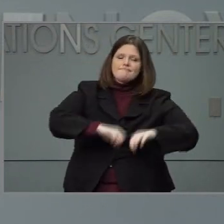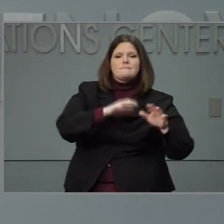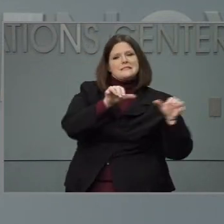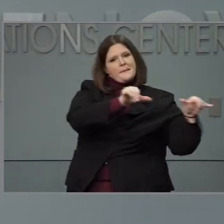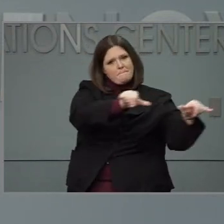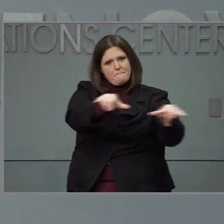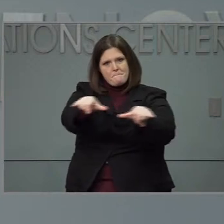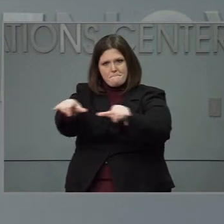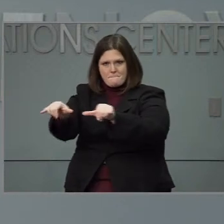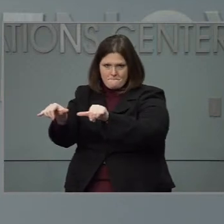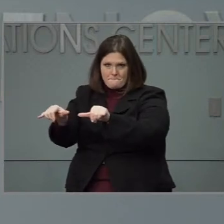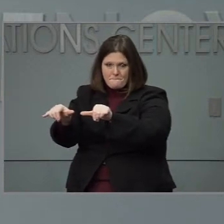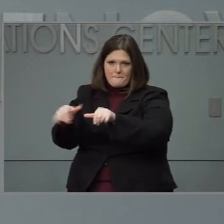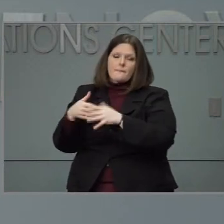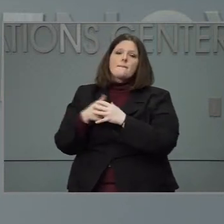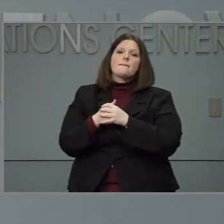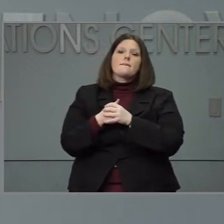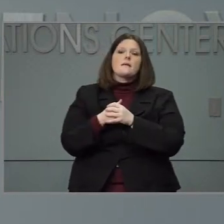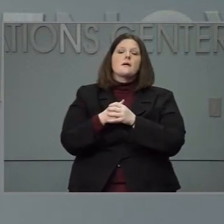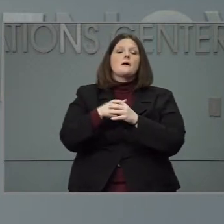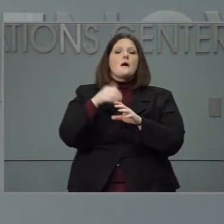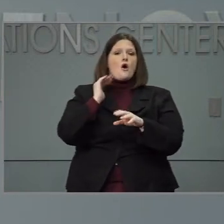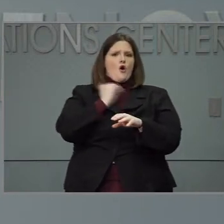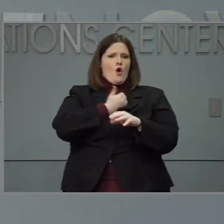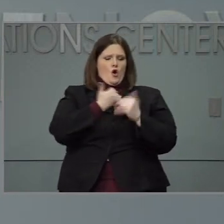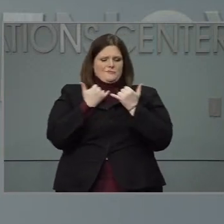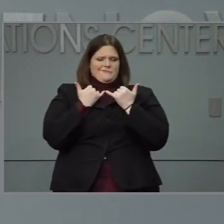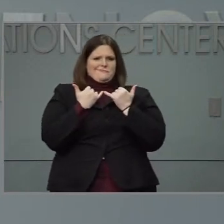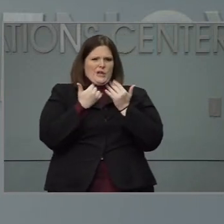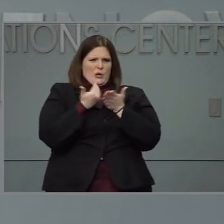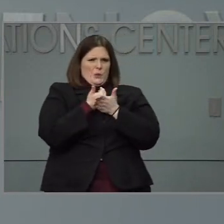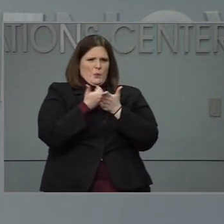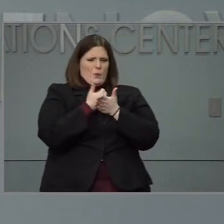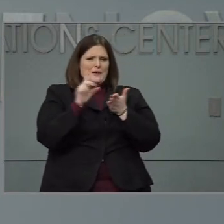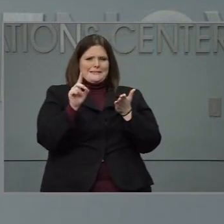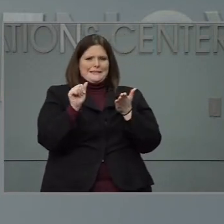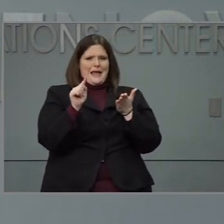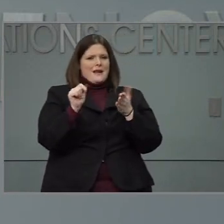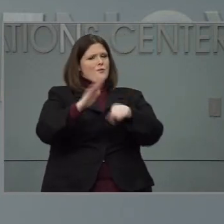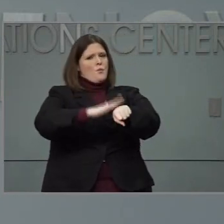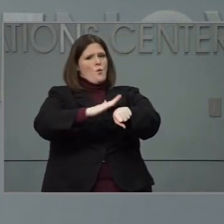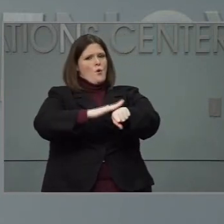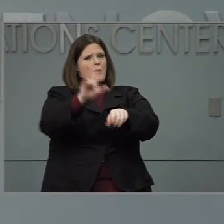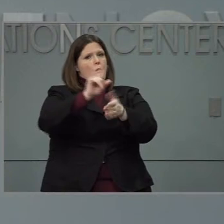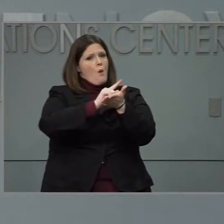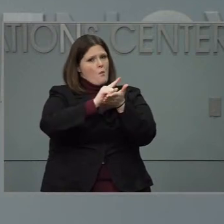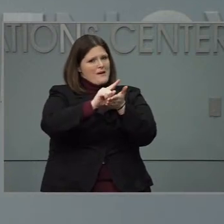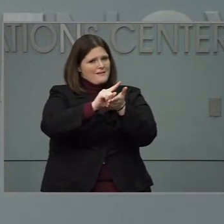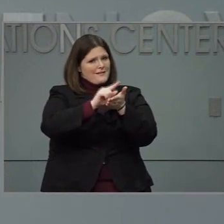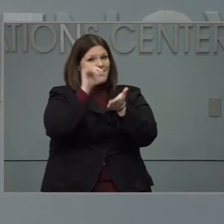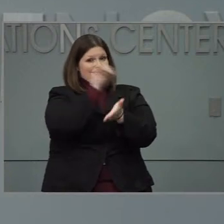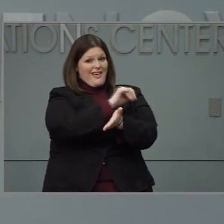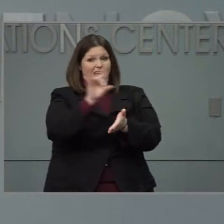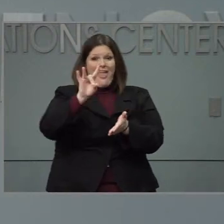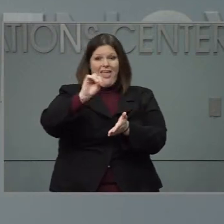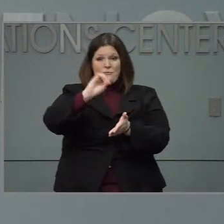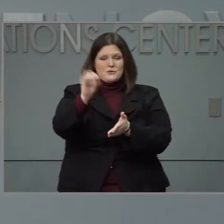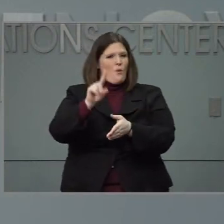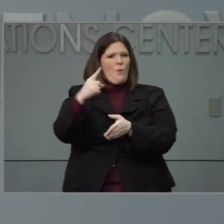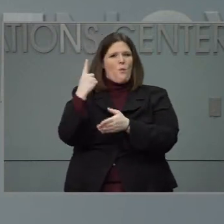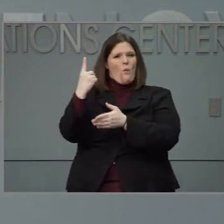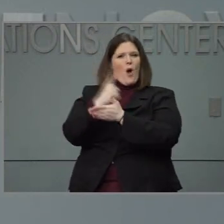As we look at our early data, I would caution everyone to recognize that that is just a week's worth of data at this point.